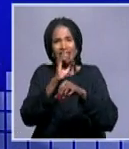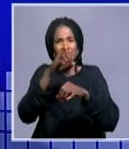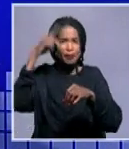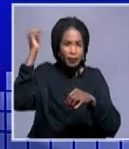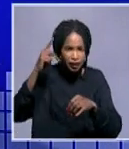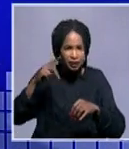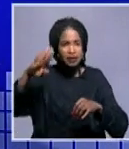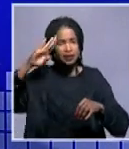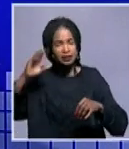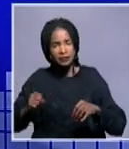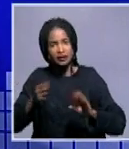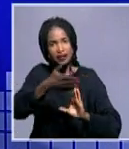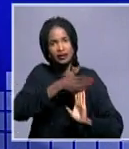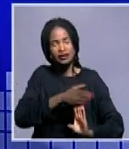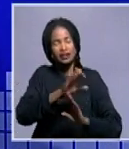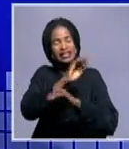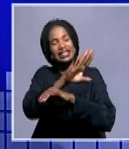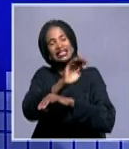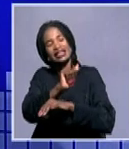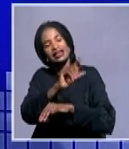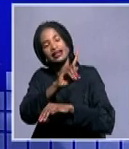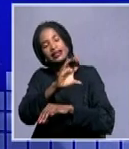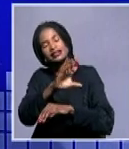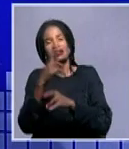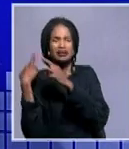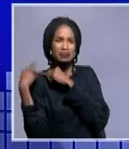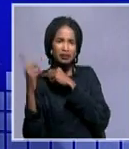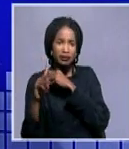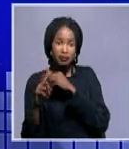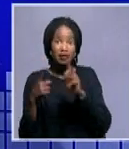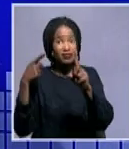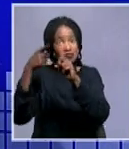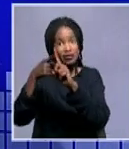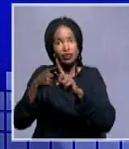politics, defence and security organ in SADAC, responsible for promoting peace and security in the region.